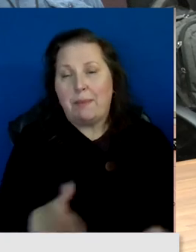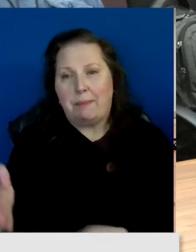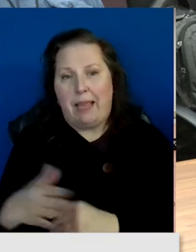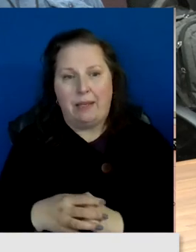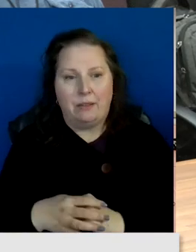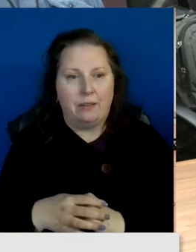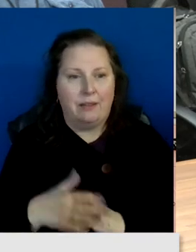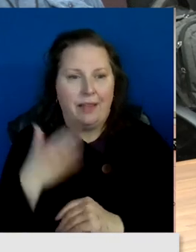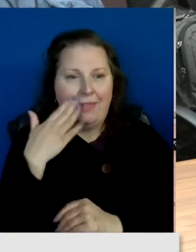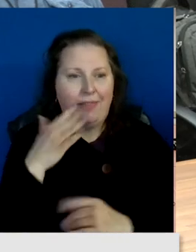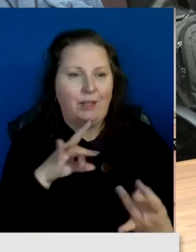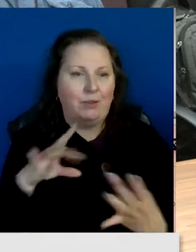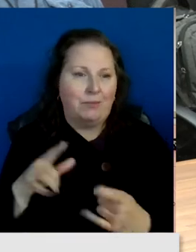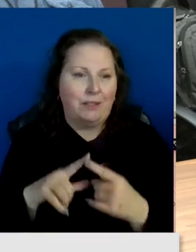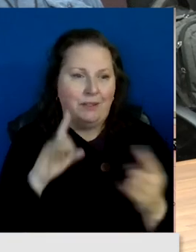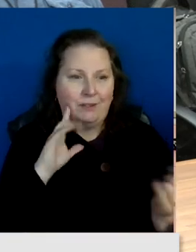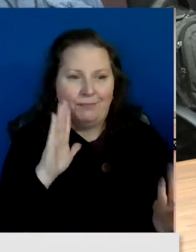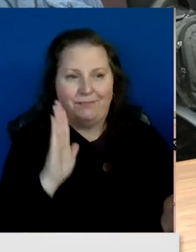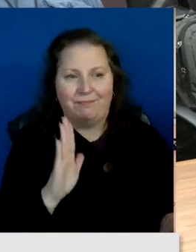Thank you for your input, Mr. Whitaker.